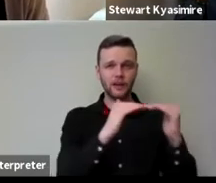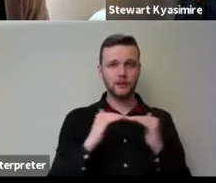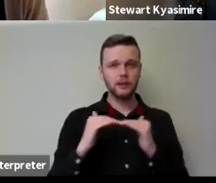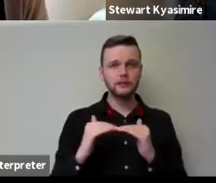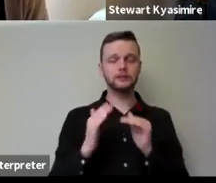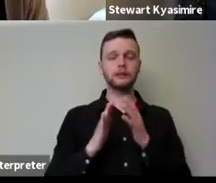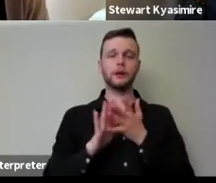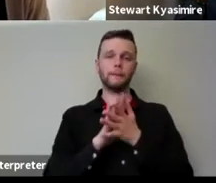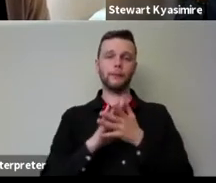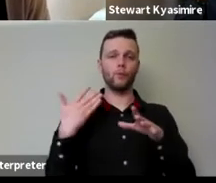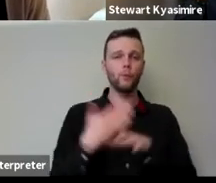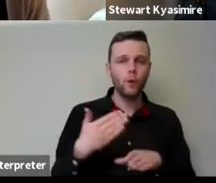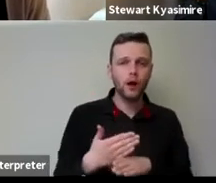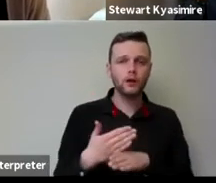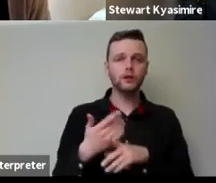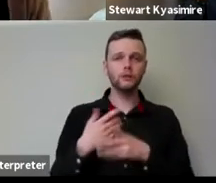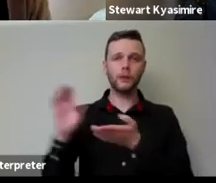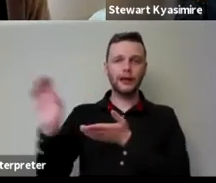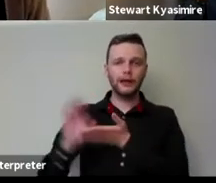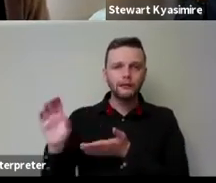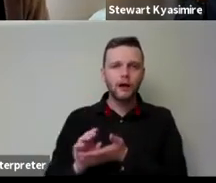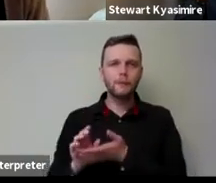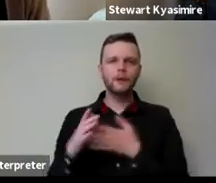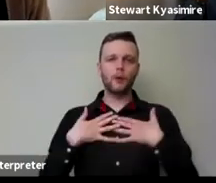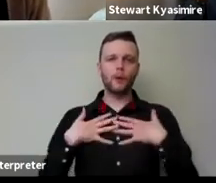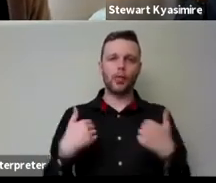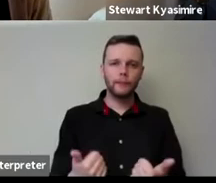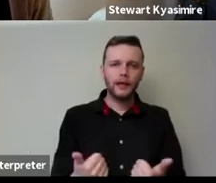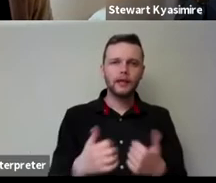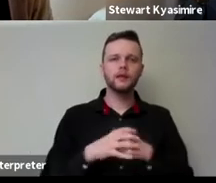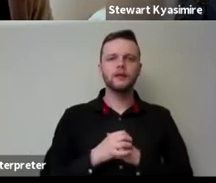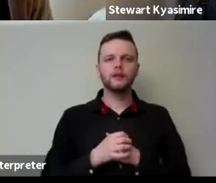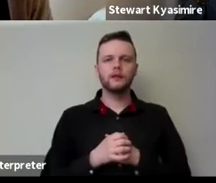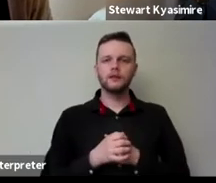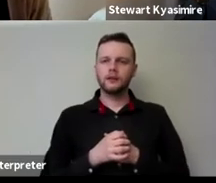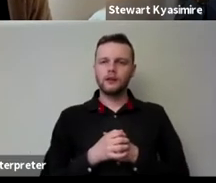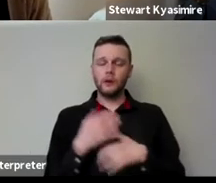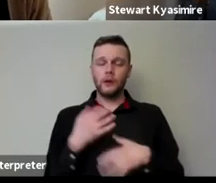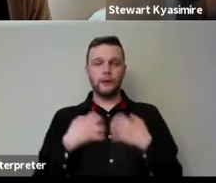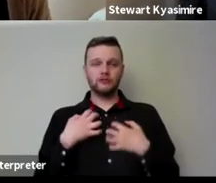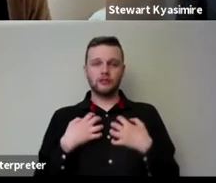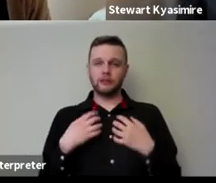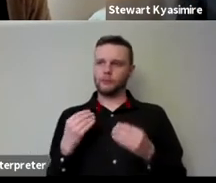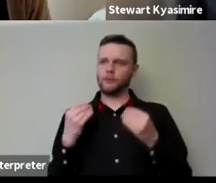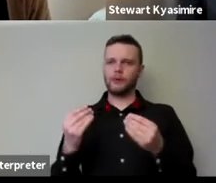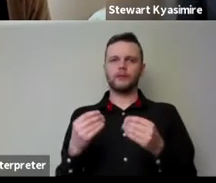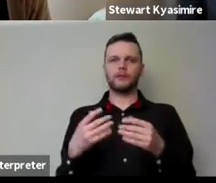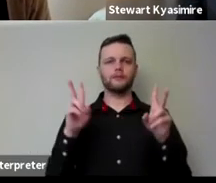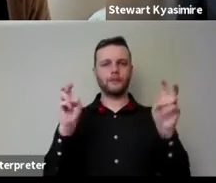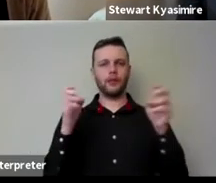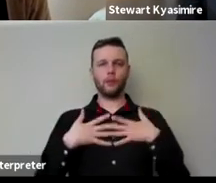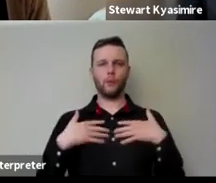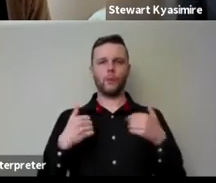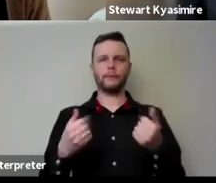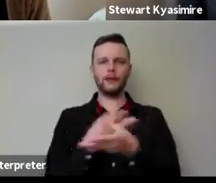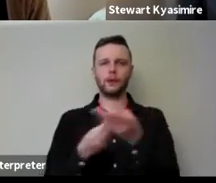um work and about income and about well-being and i i'm interested in movements like the well-being economy and